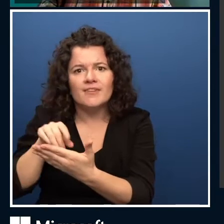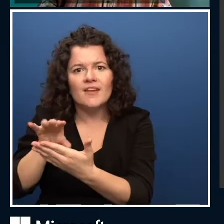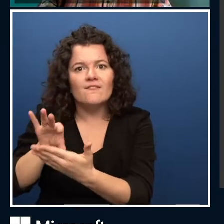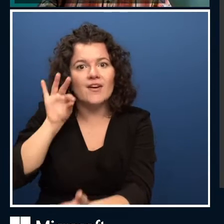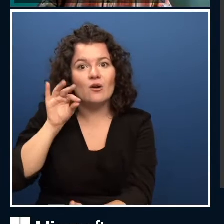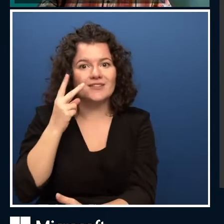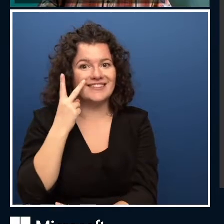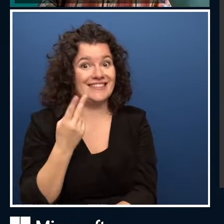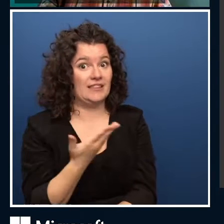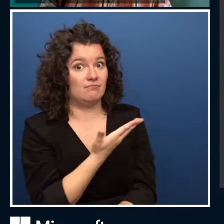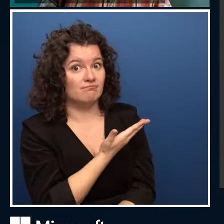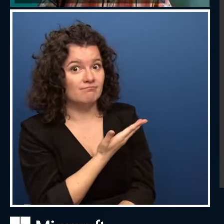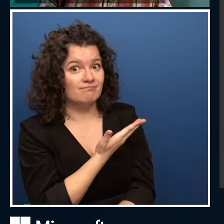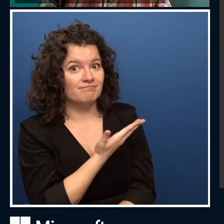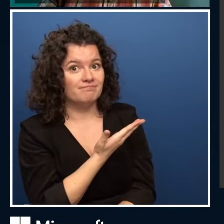today.